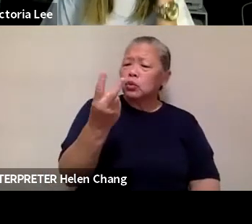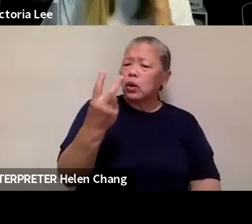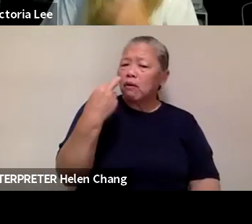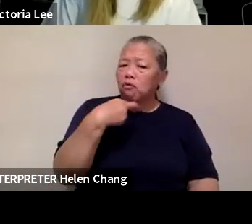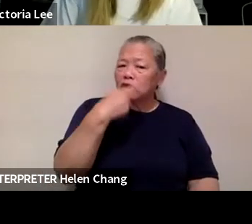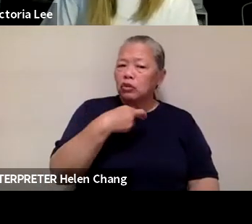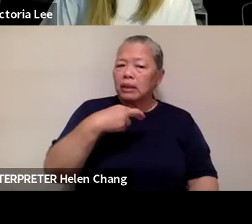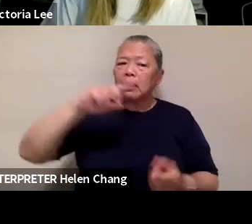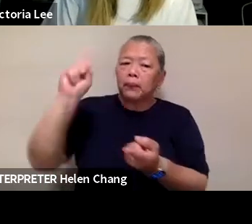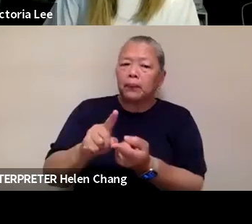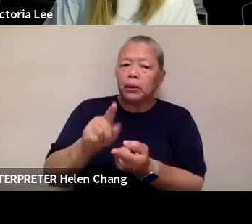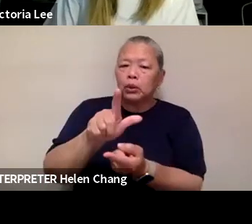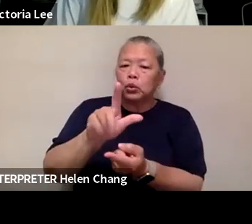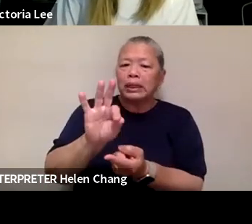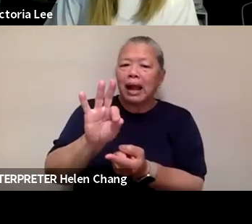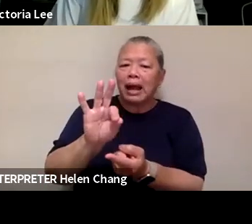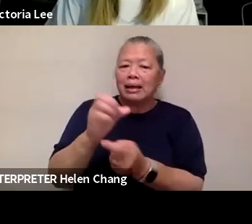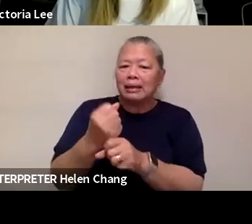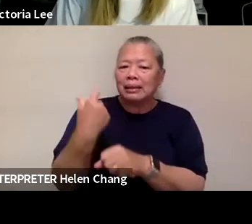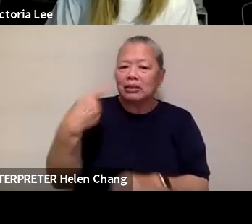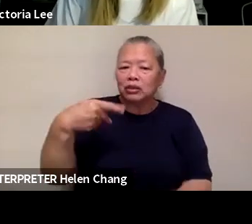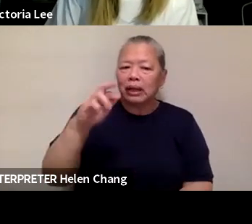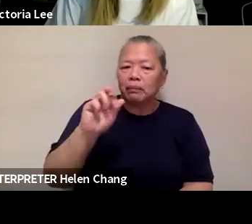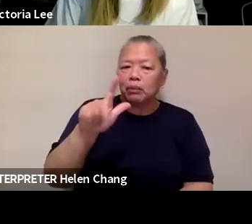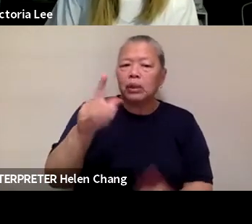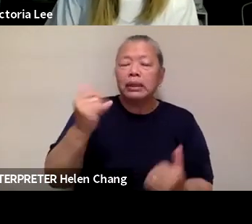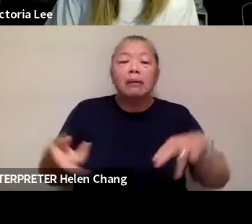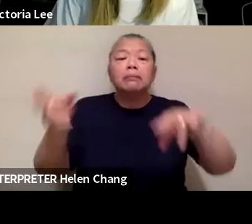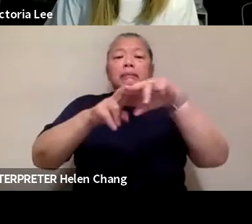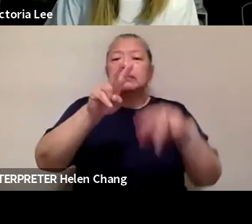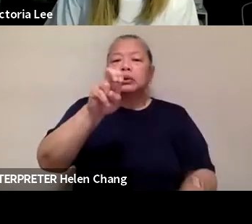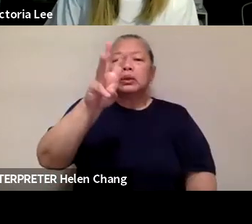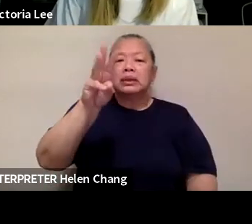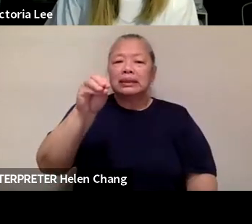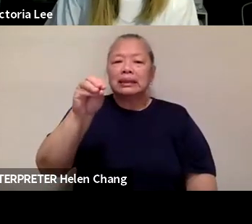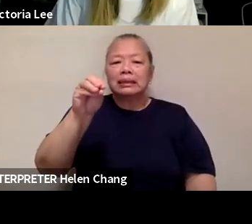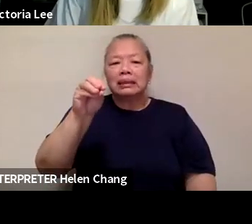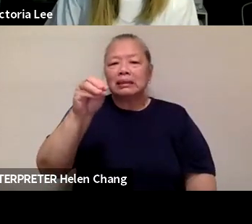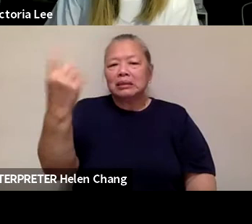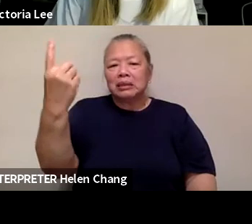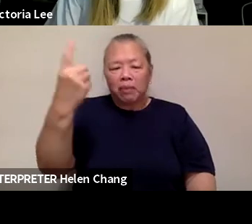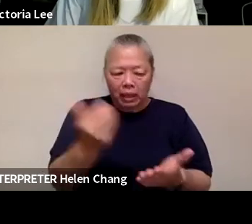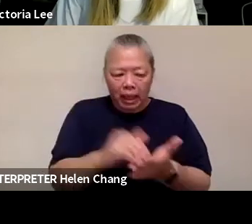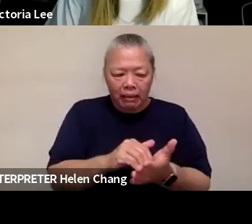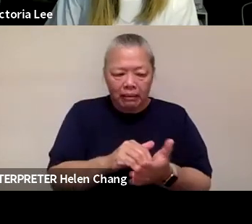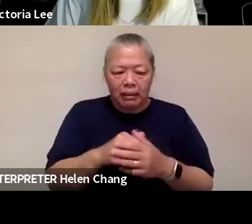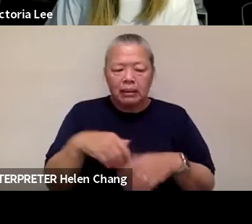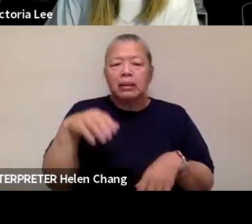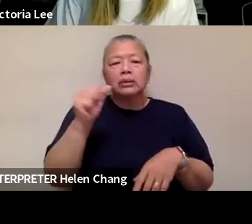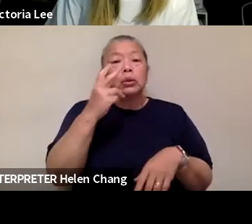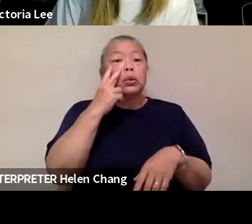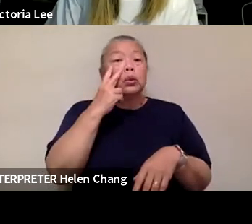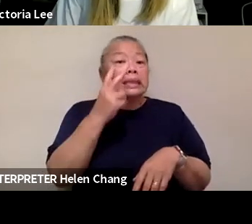down to 29 last April. Now I'm back up to 260 something, right? And so you can see that the